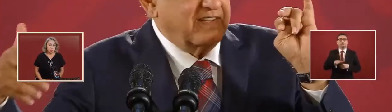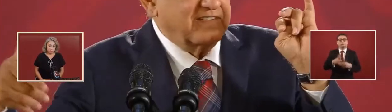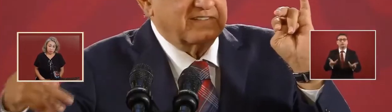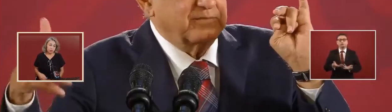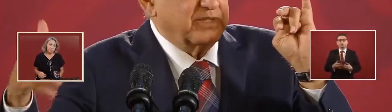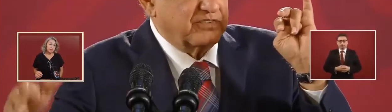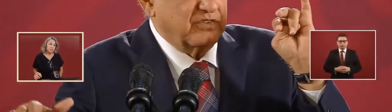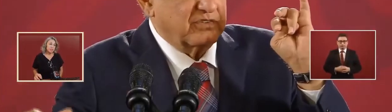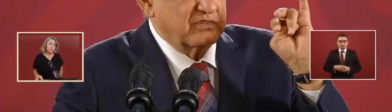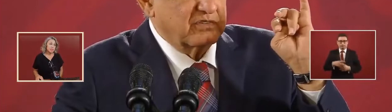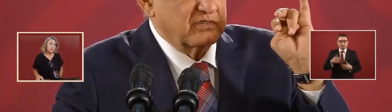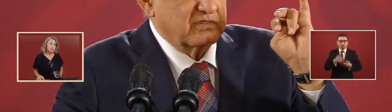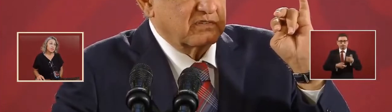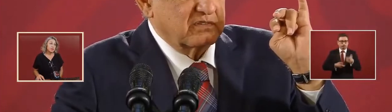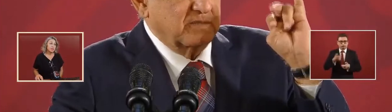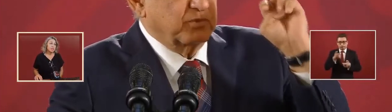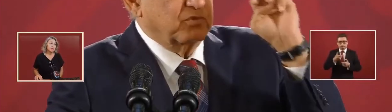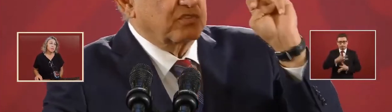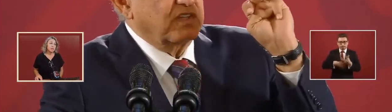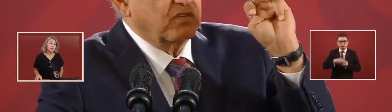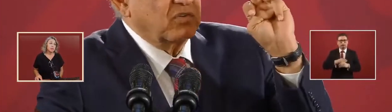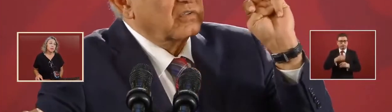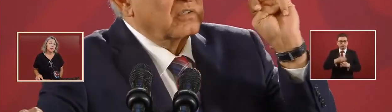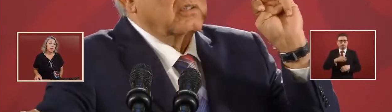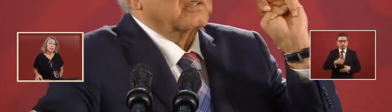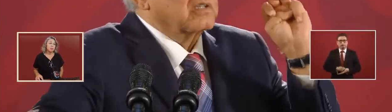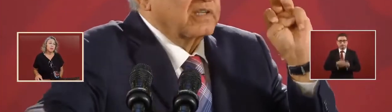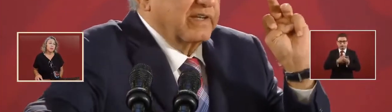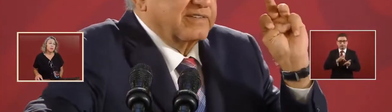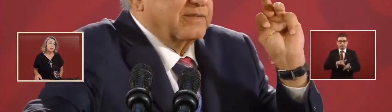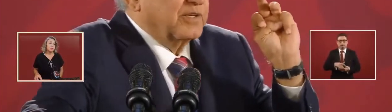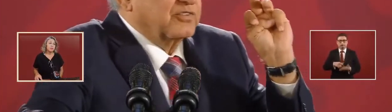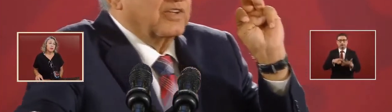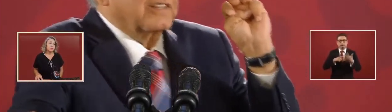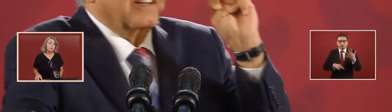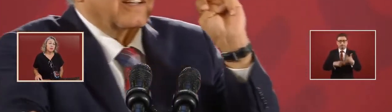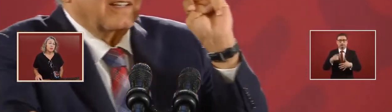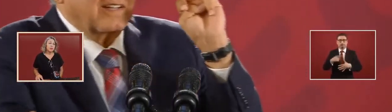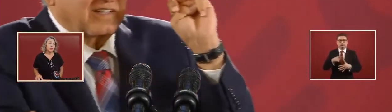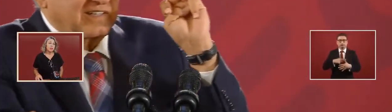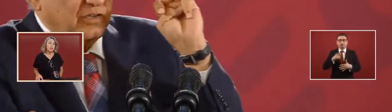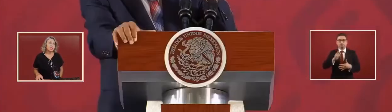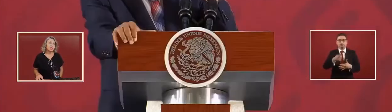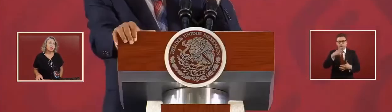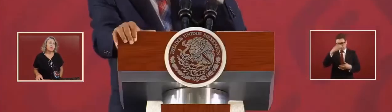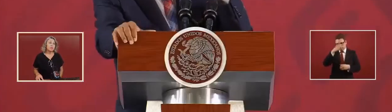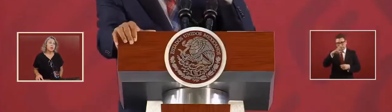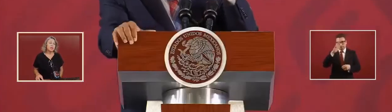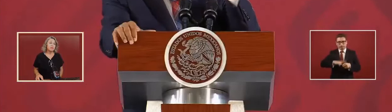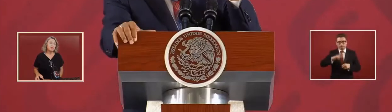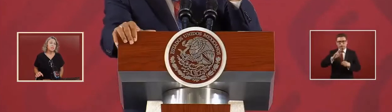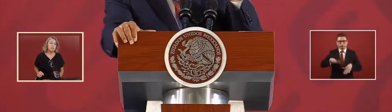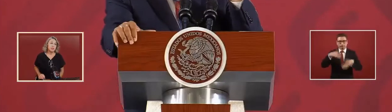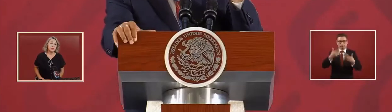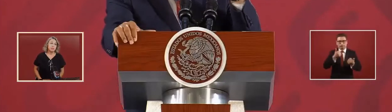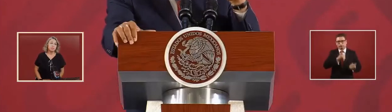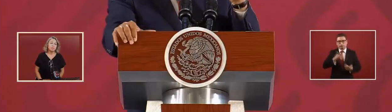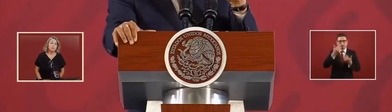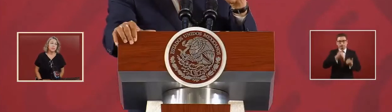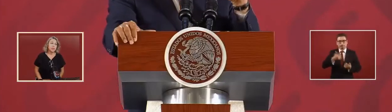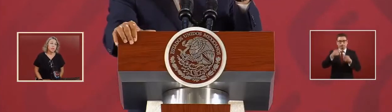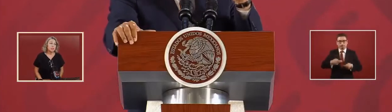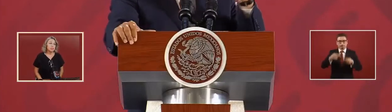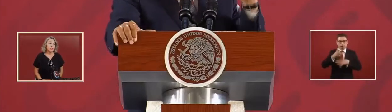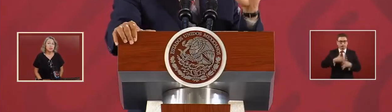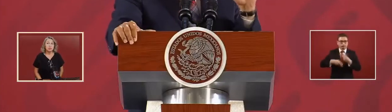investment and point number five is a foreign investment so why do I talk